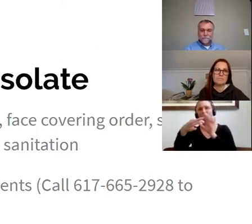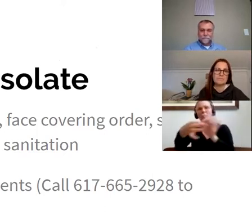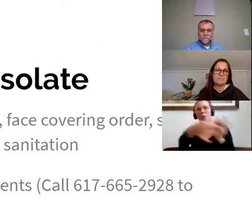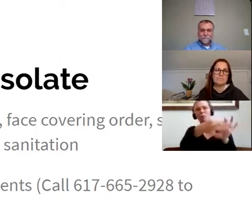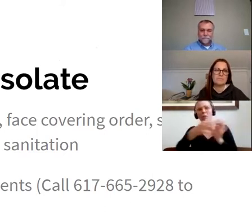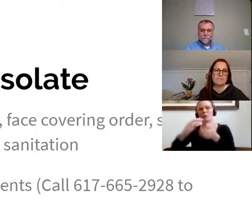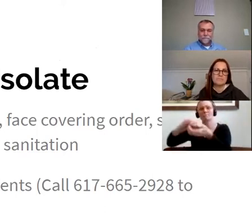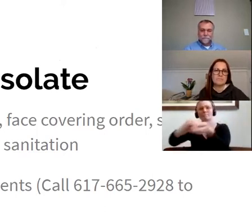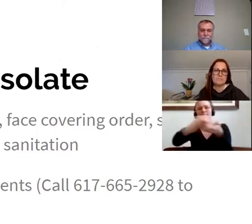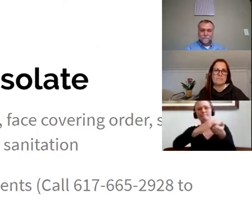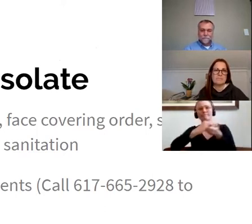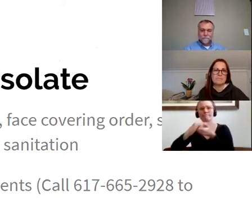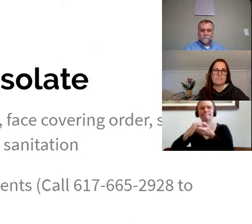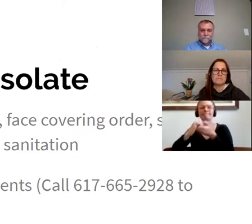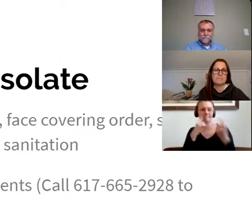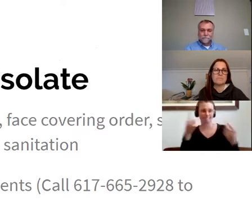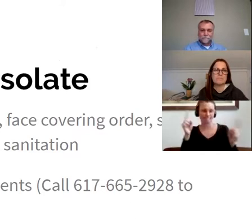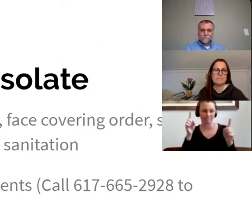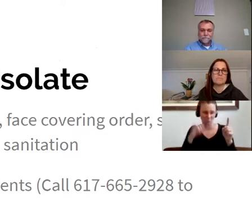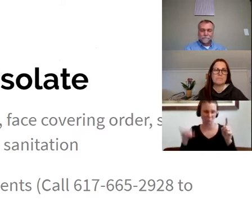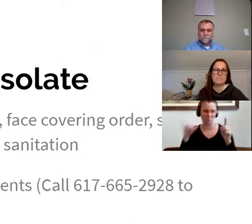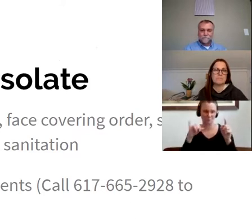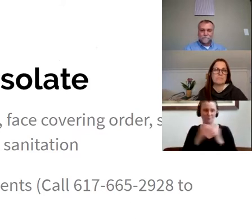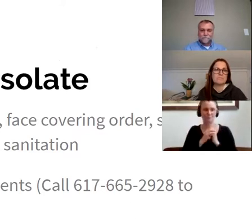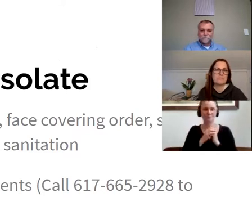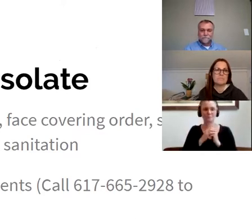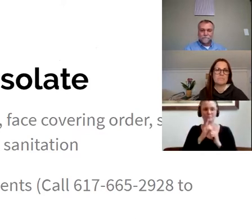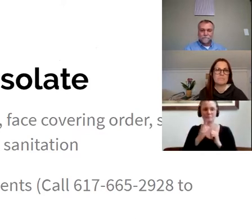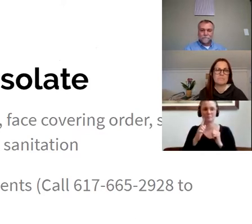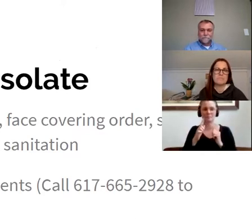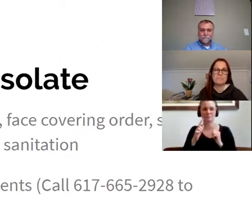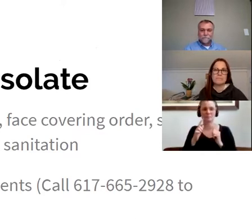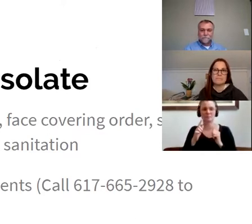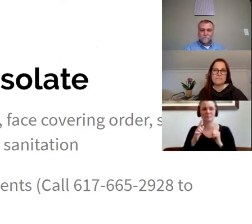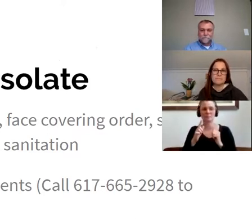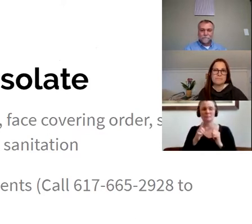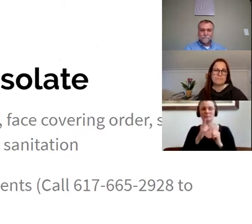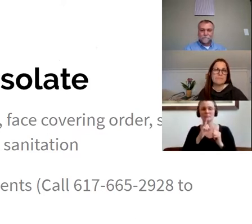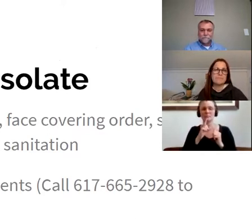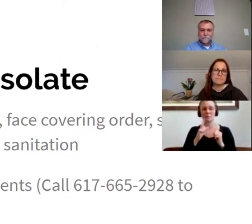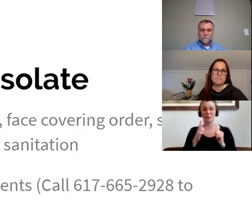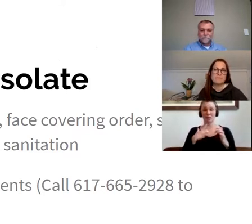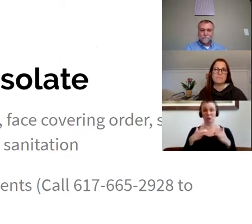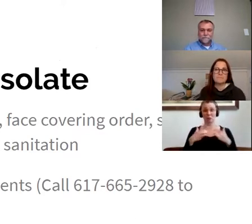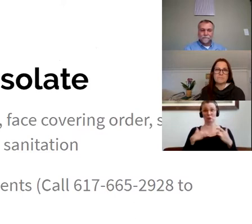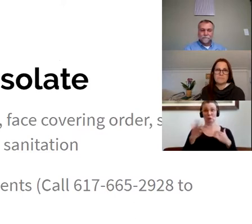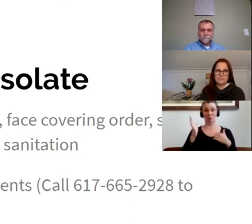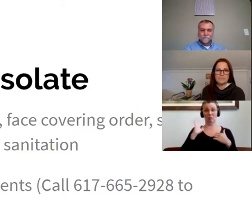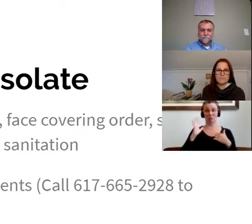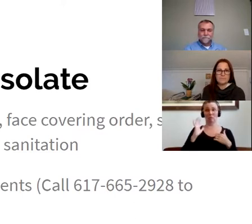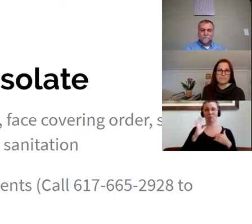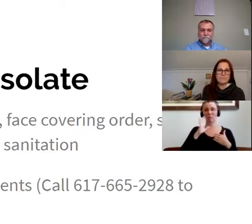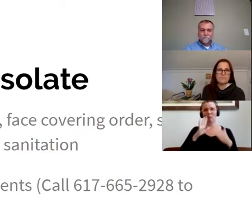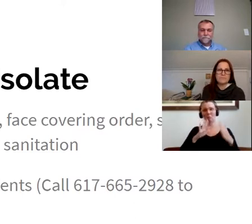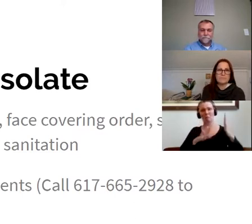the region in the Commonwealth. The major concern is this virus is about to hit us, if you recall, was the surge. A major